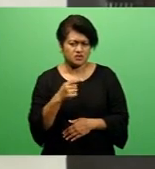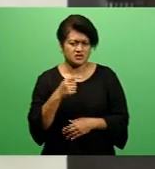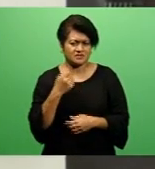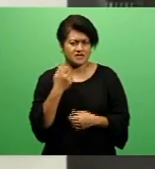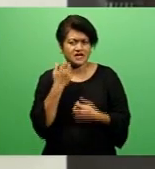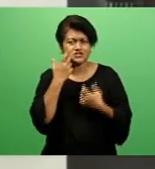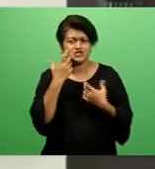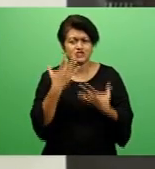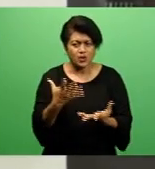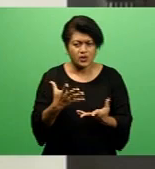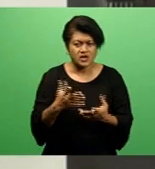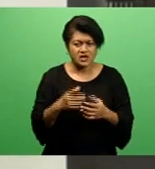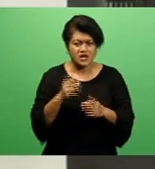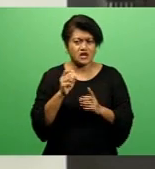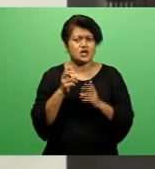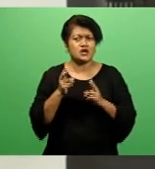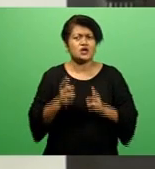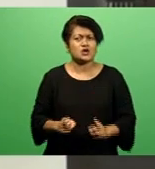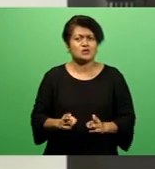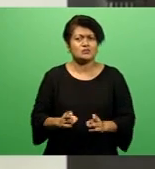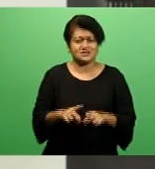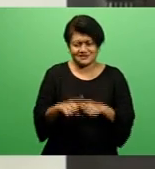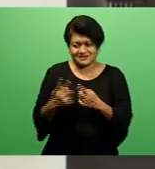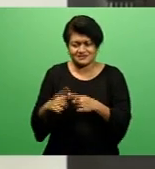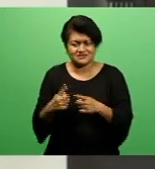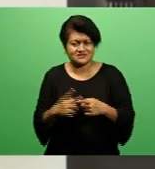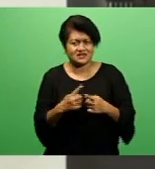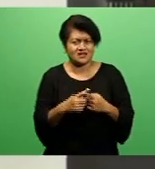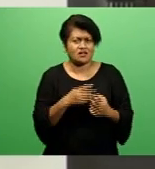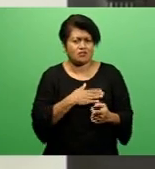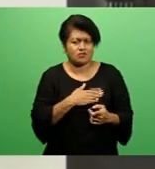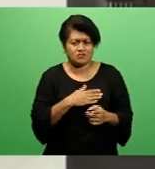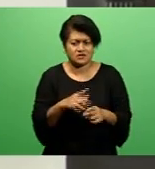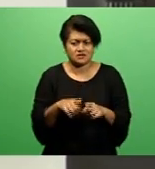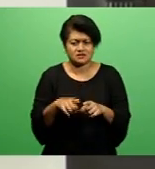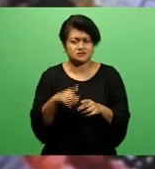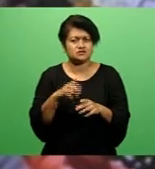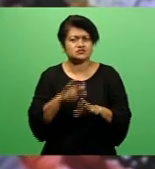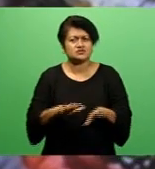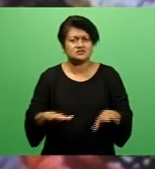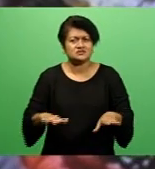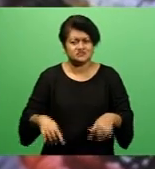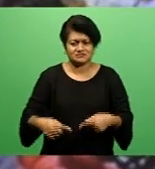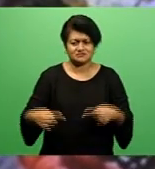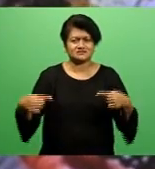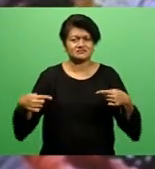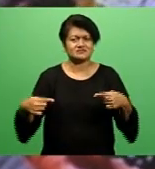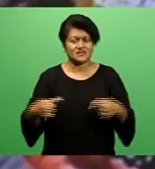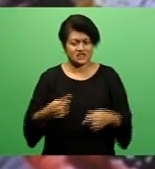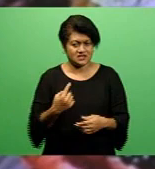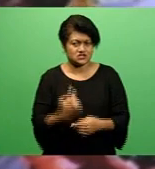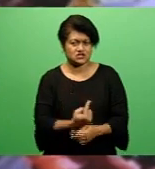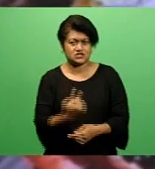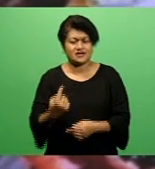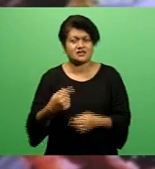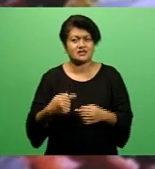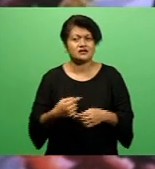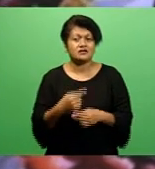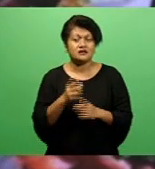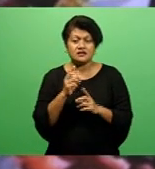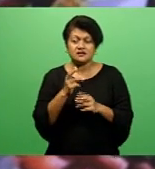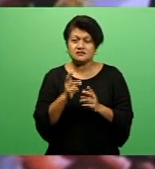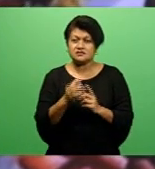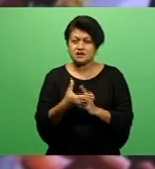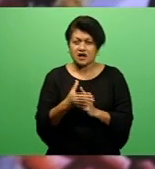which should be our strength, and pitting children against each other. Raj says every Fijian child, irrespective of race, religion,